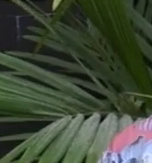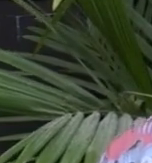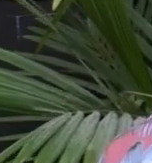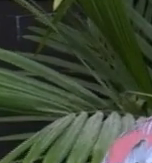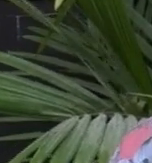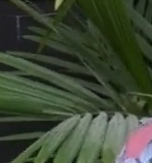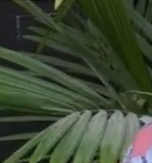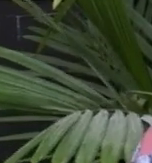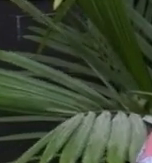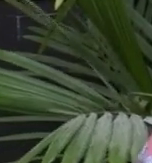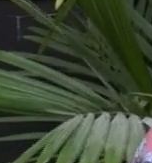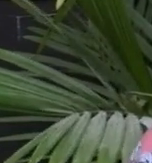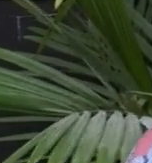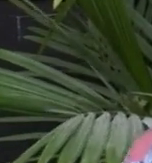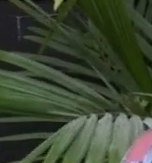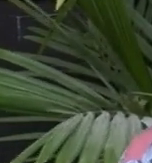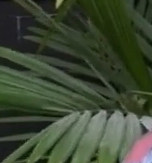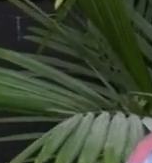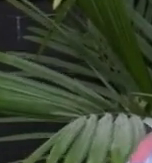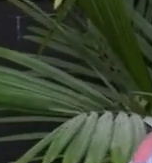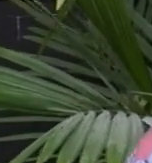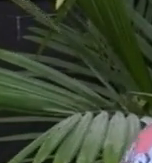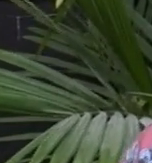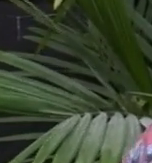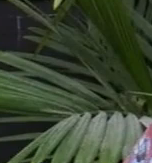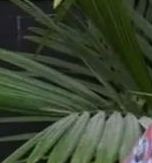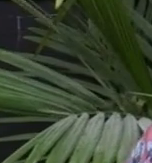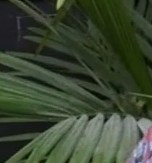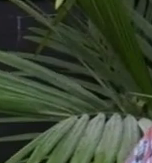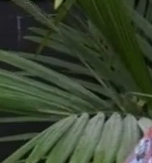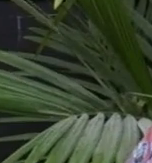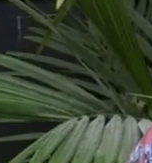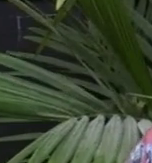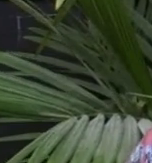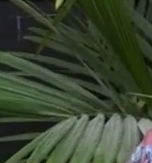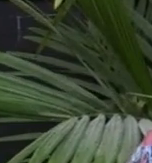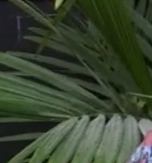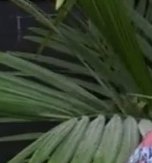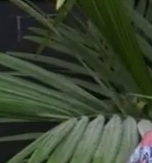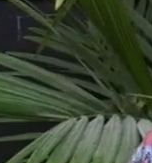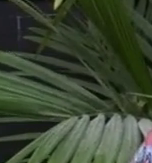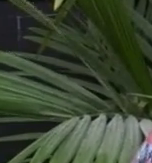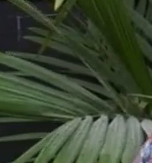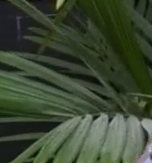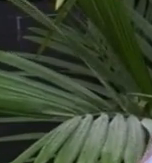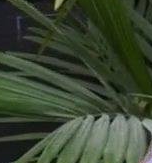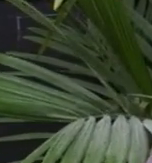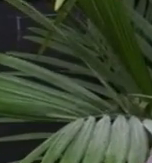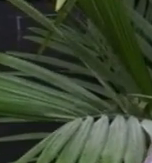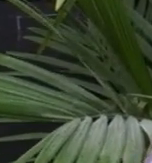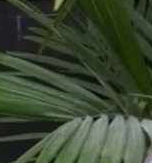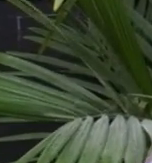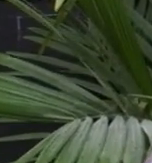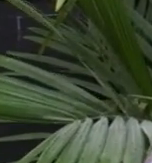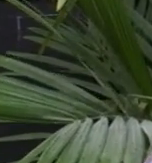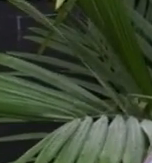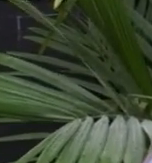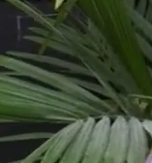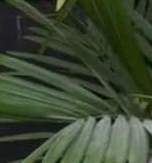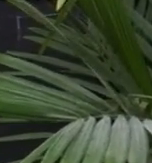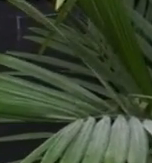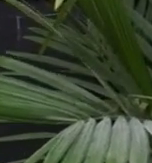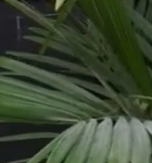like if you hire for three days, you get one day free. And smaller companies are going like half the price or more than